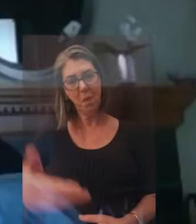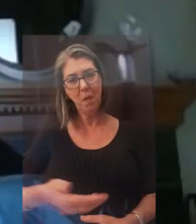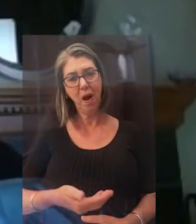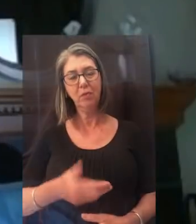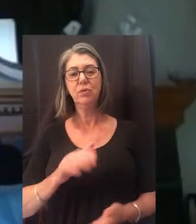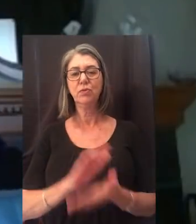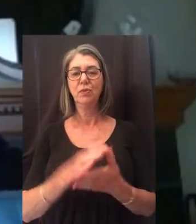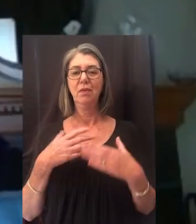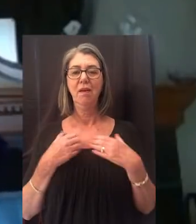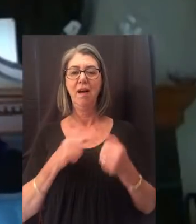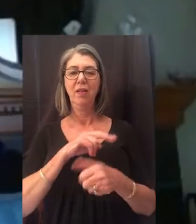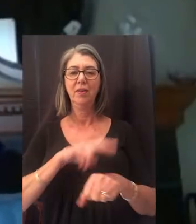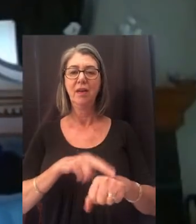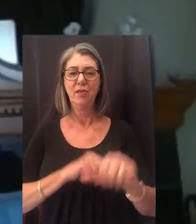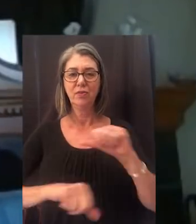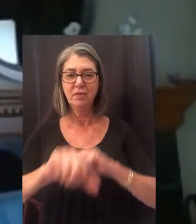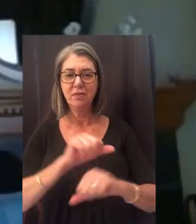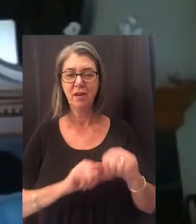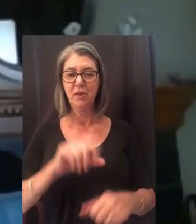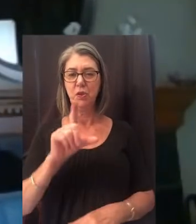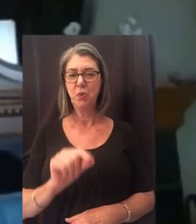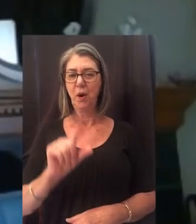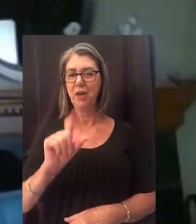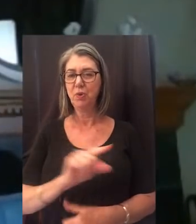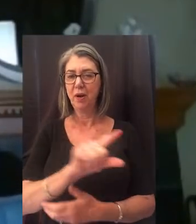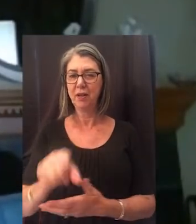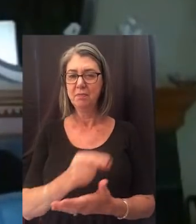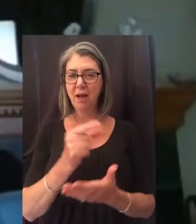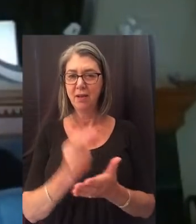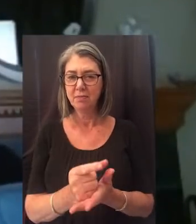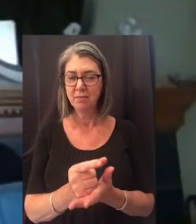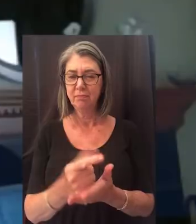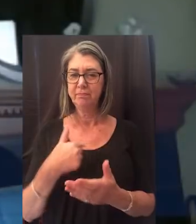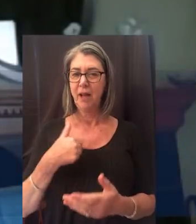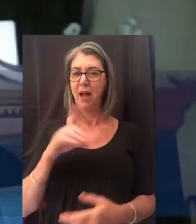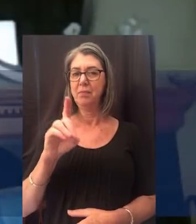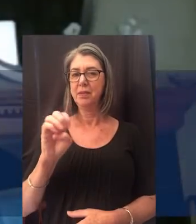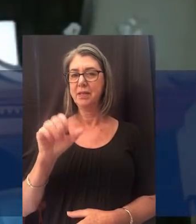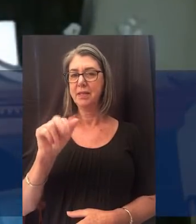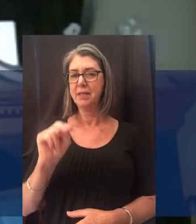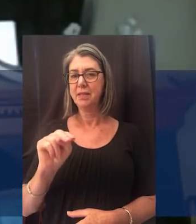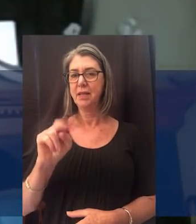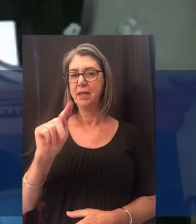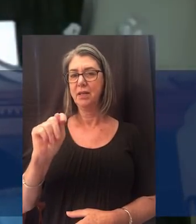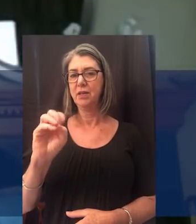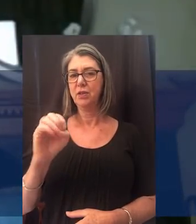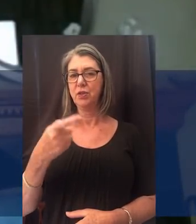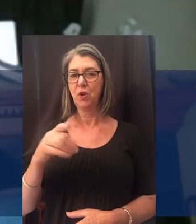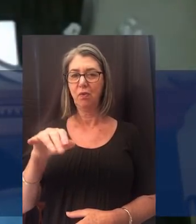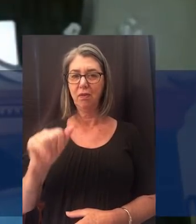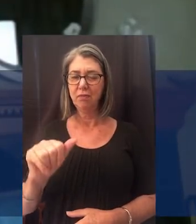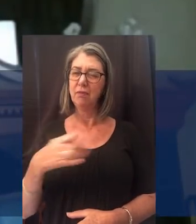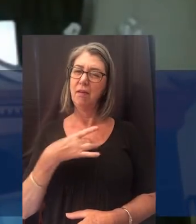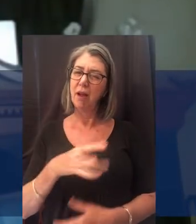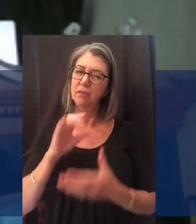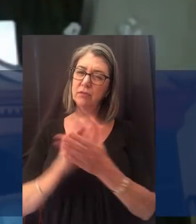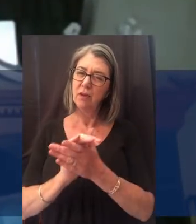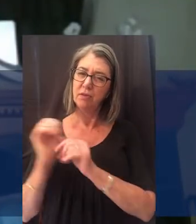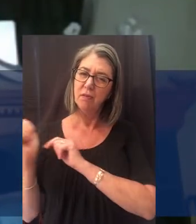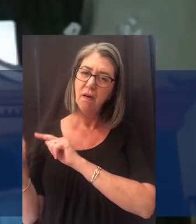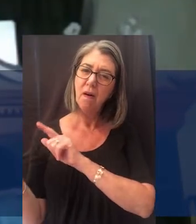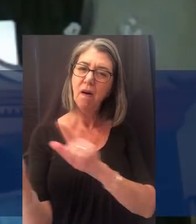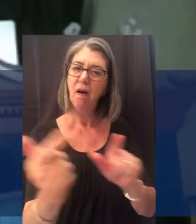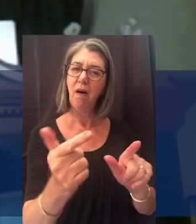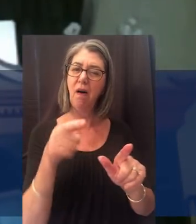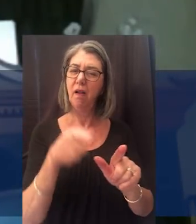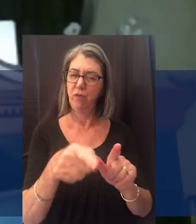Welcome to the School of Health and Natural Sciences 2020 Commencement. I'm Dean Toglia, and I'd like to extend my congratulations